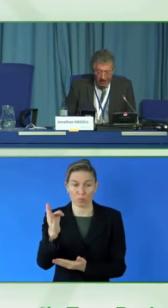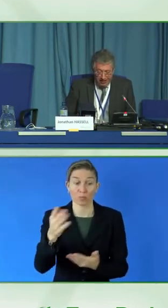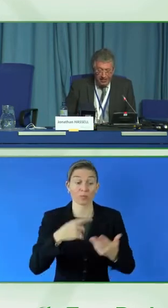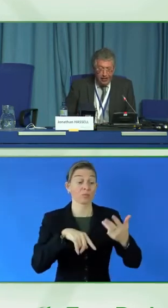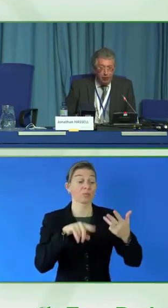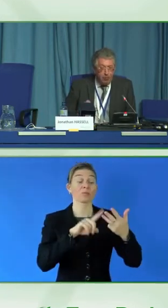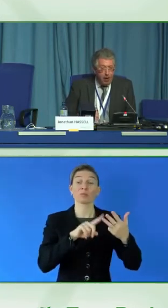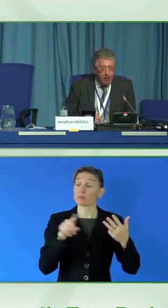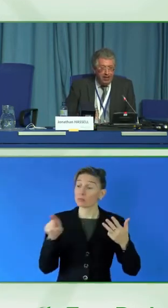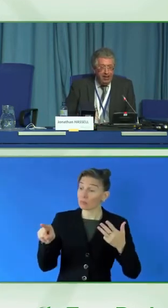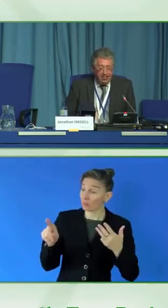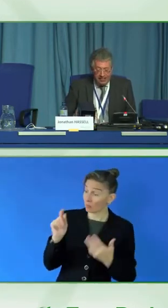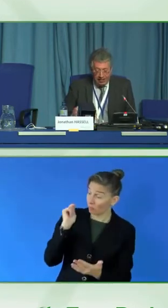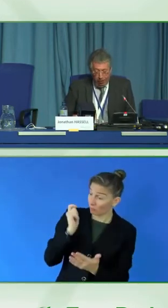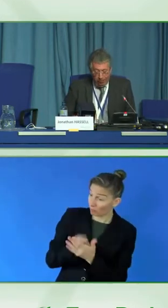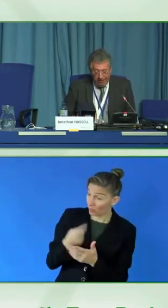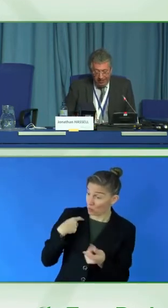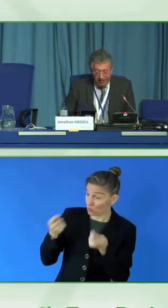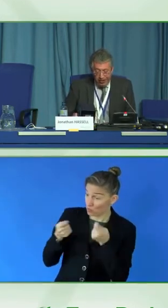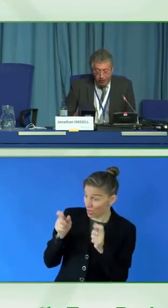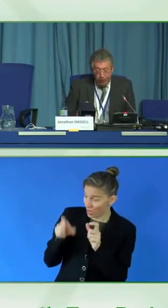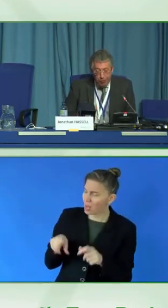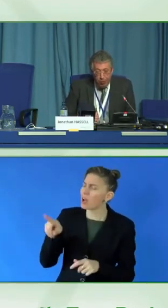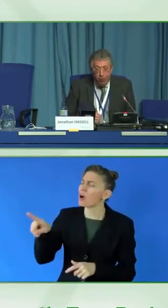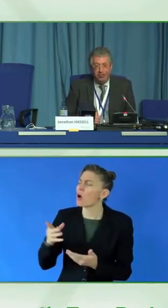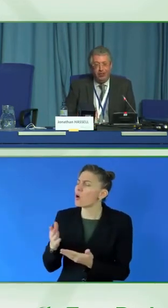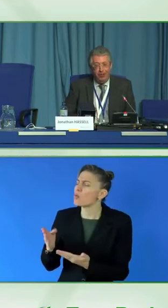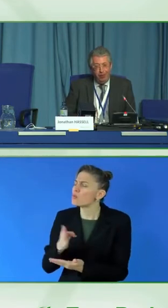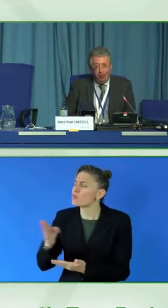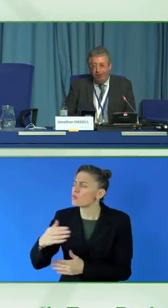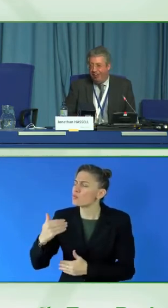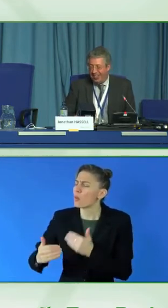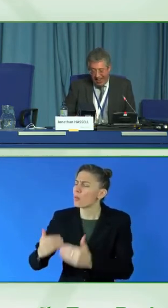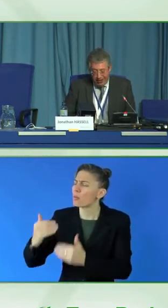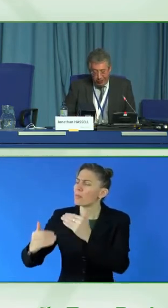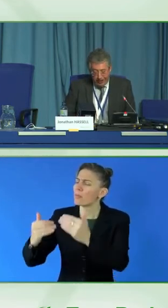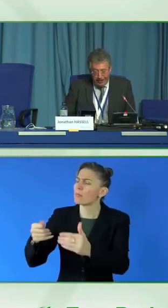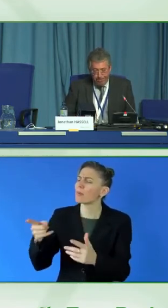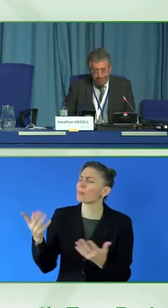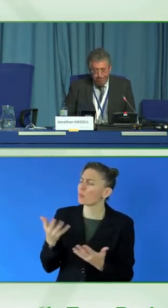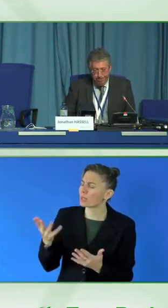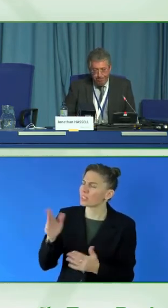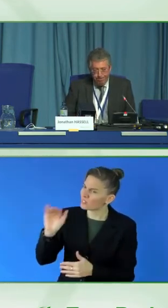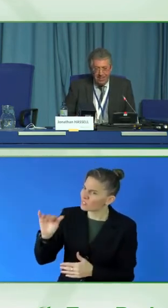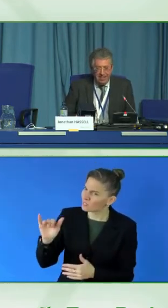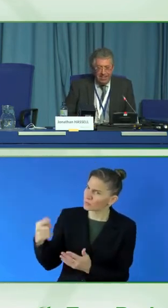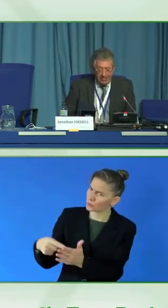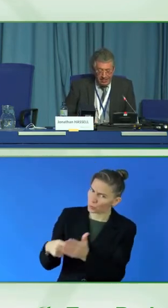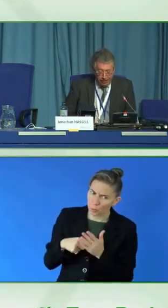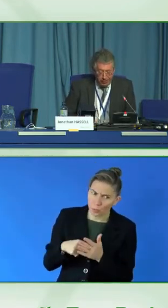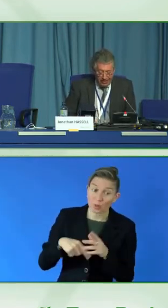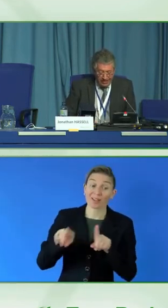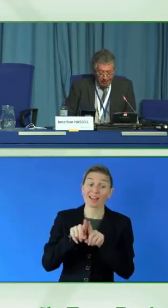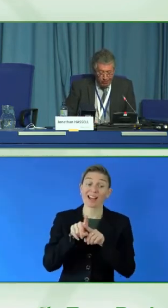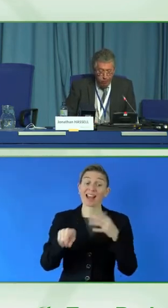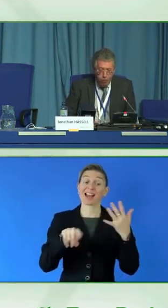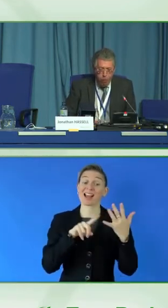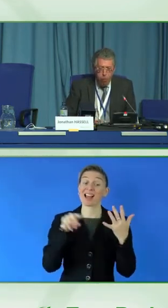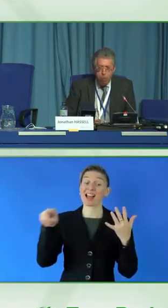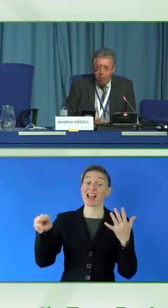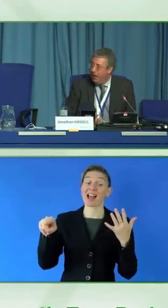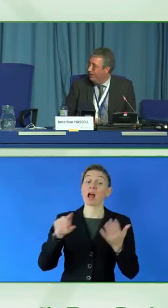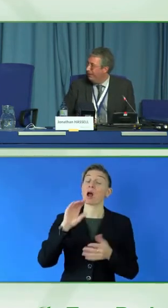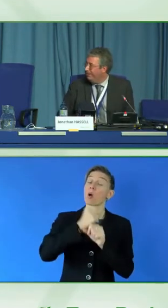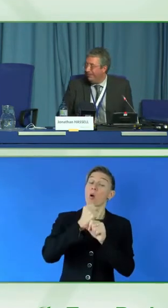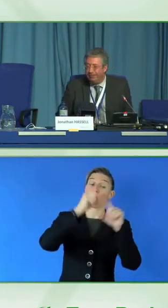regulate. And publicly listed companies to report on their progress annually. Next slide, please. Jonathan,